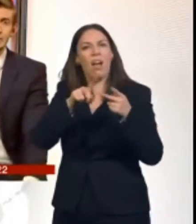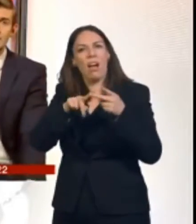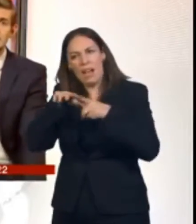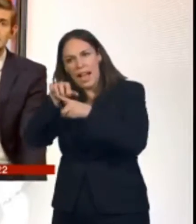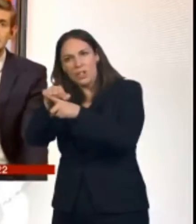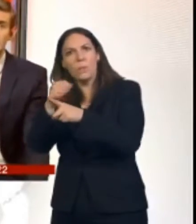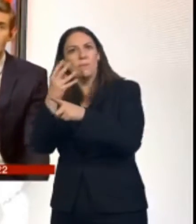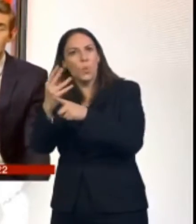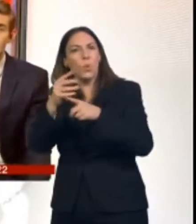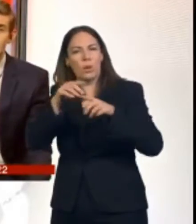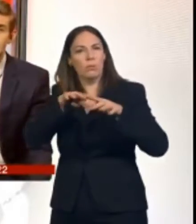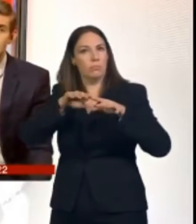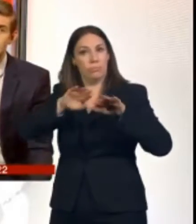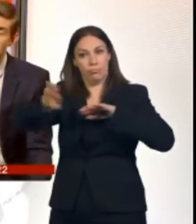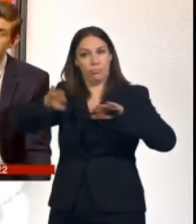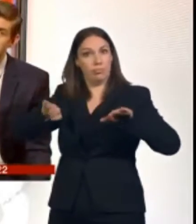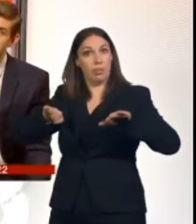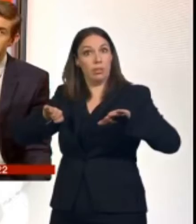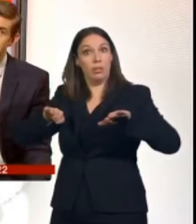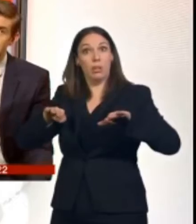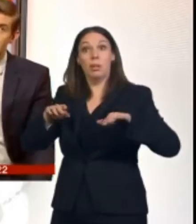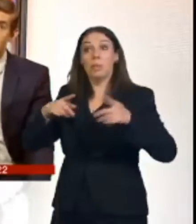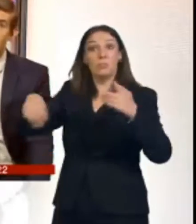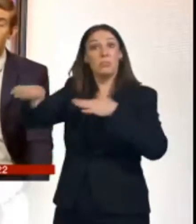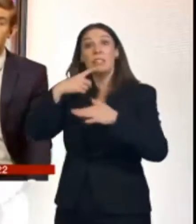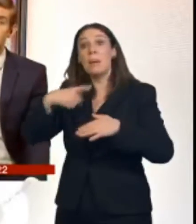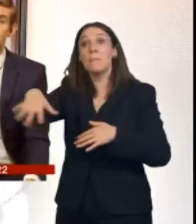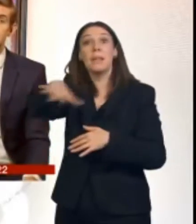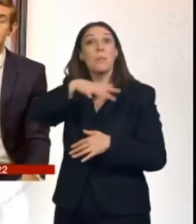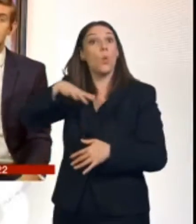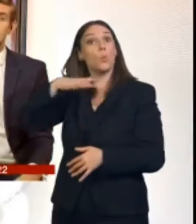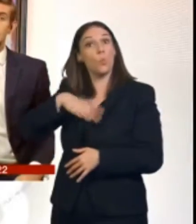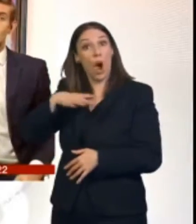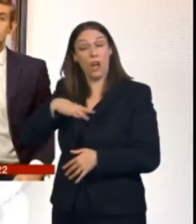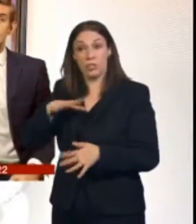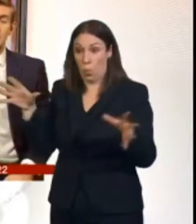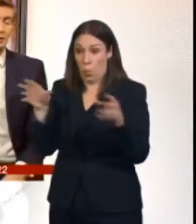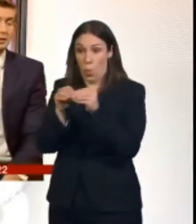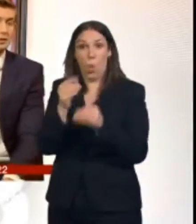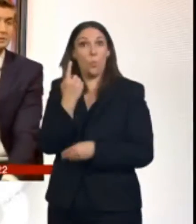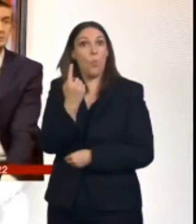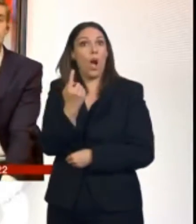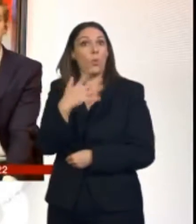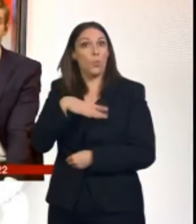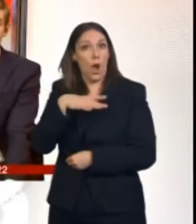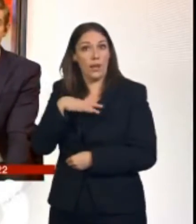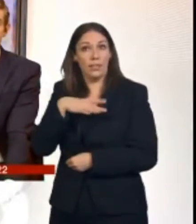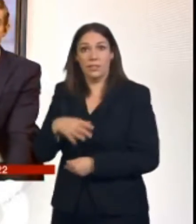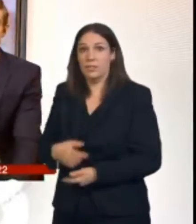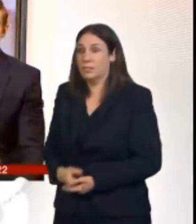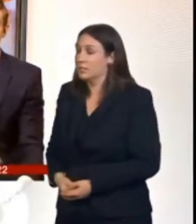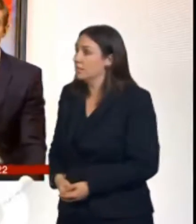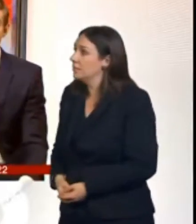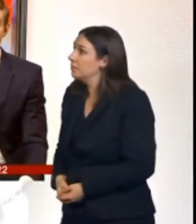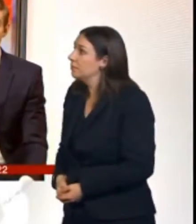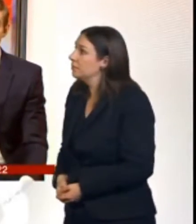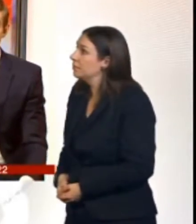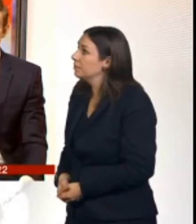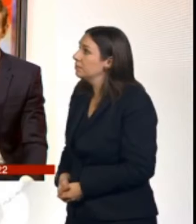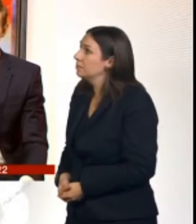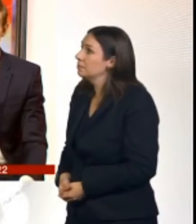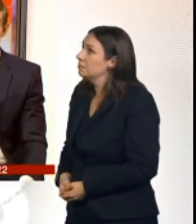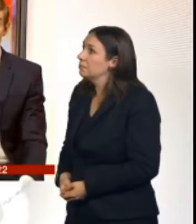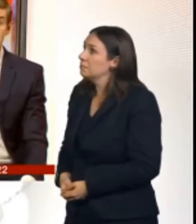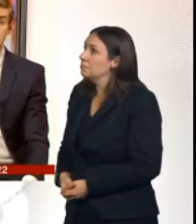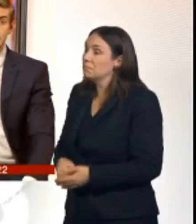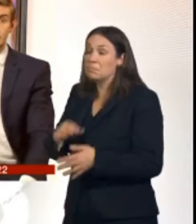but it says that the market has now changed because of the arrival of new players that charge monthly subscriptions. You're up to date with